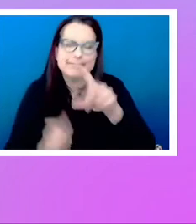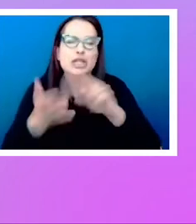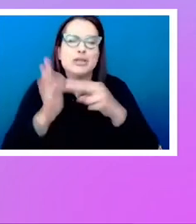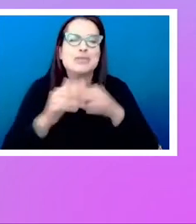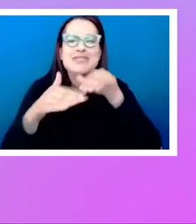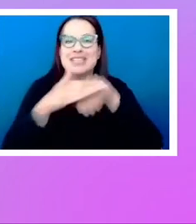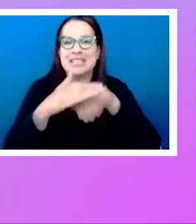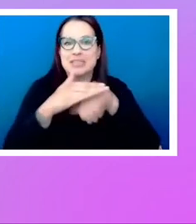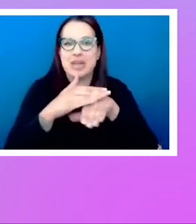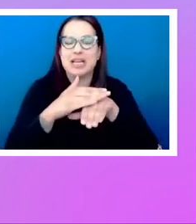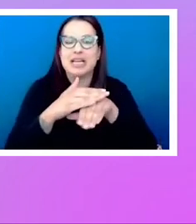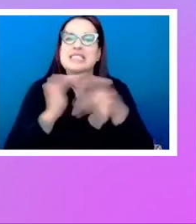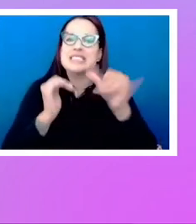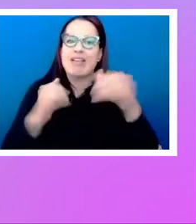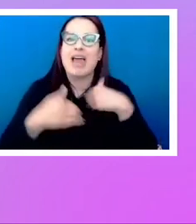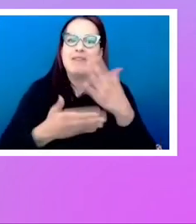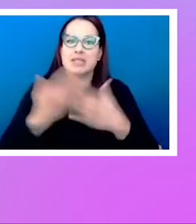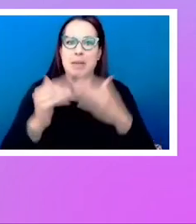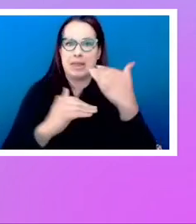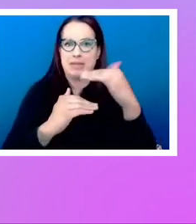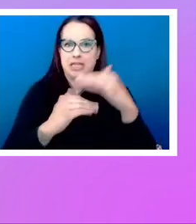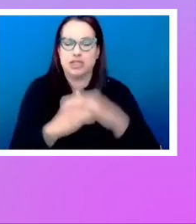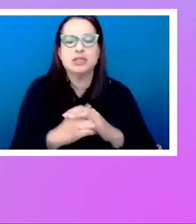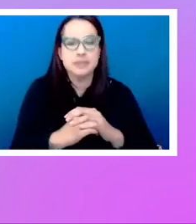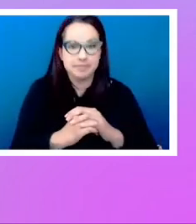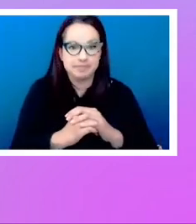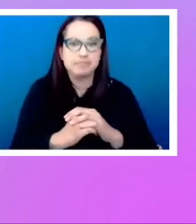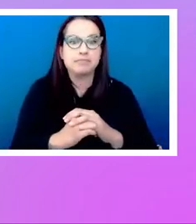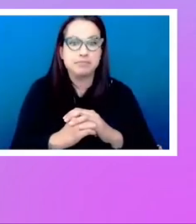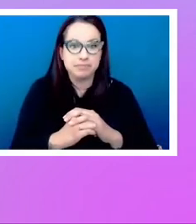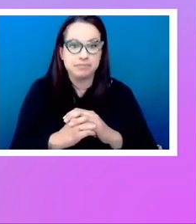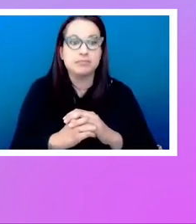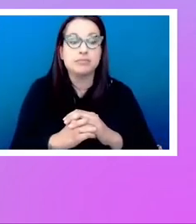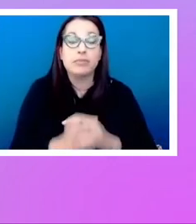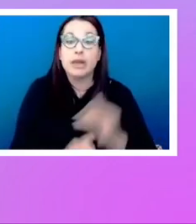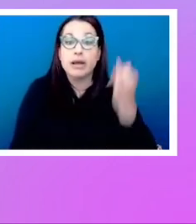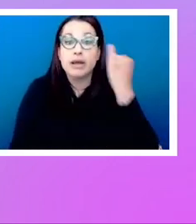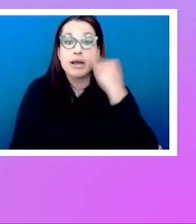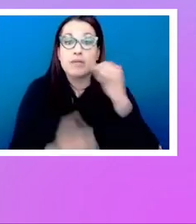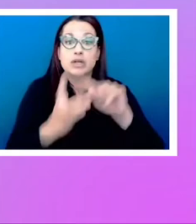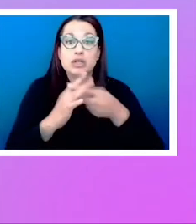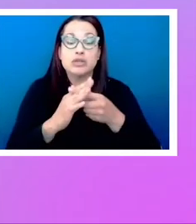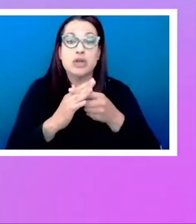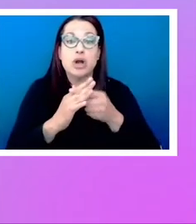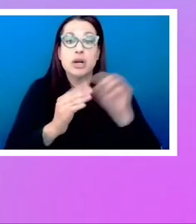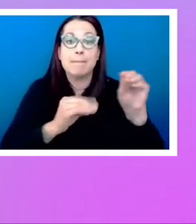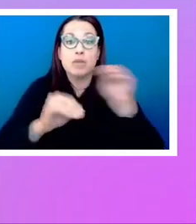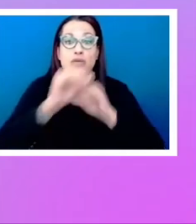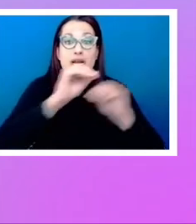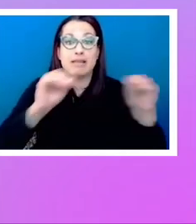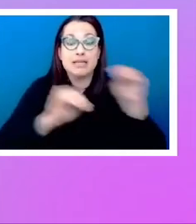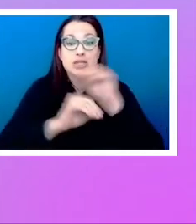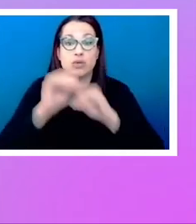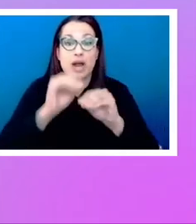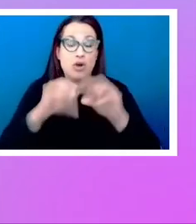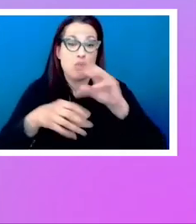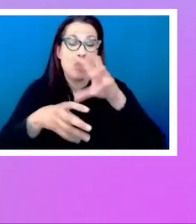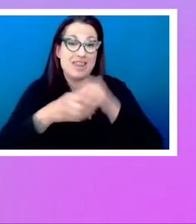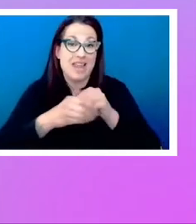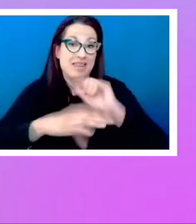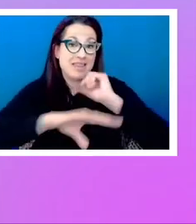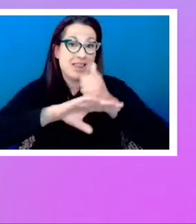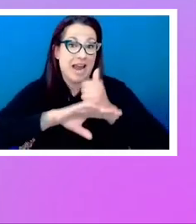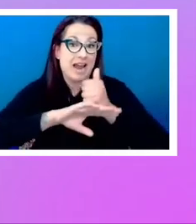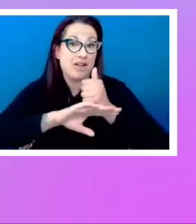there is still a limitation. Because if you start moving things around in your layout, away